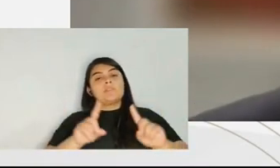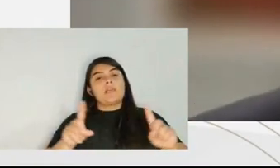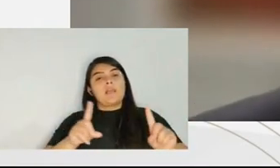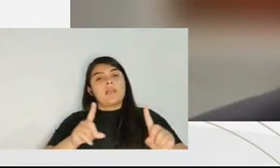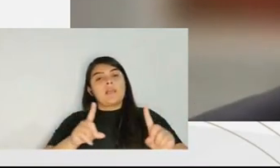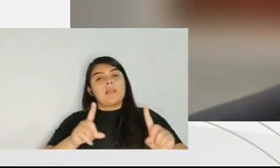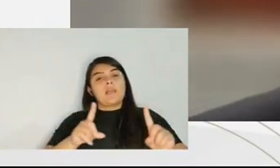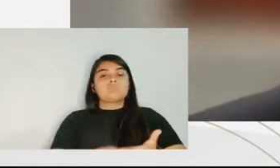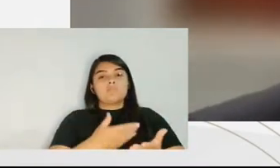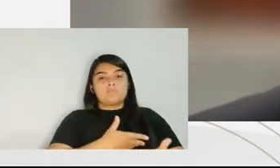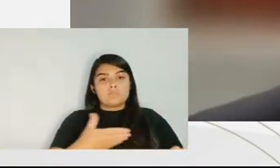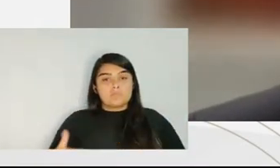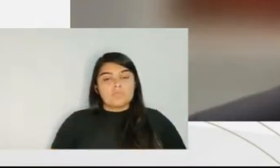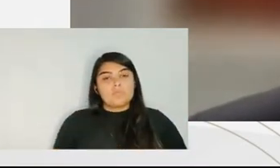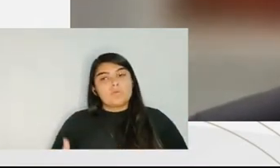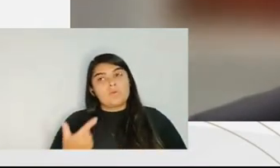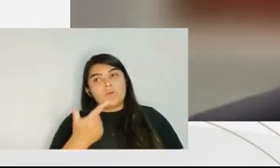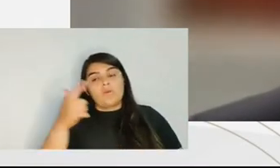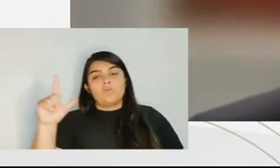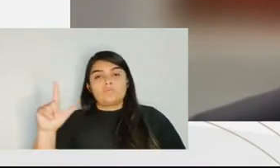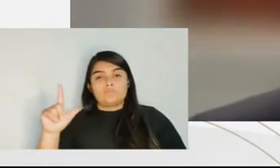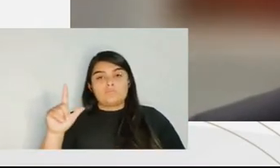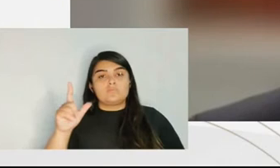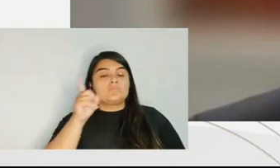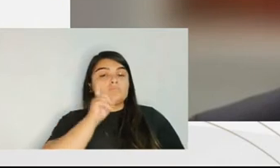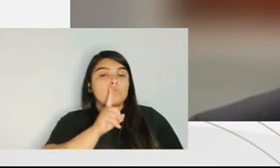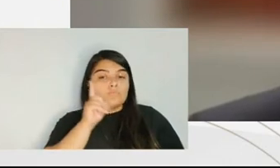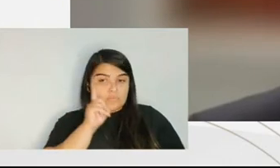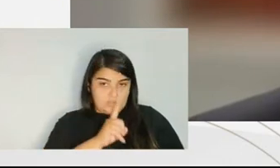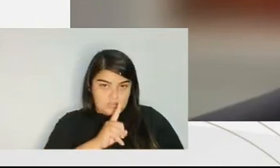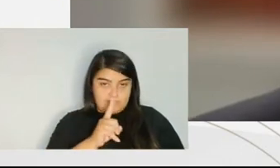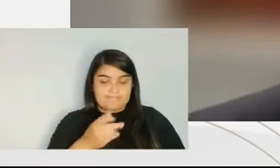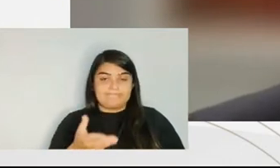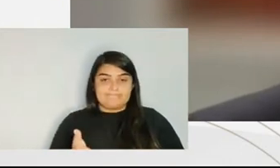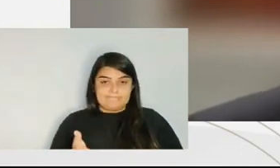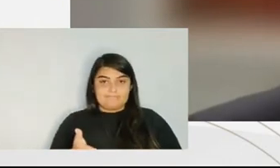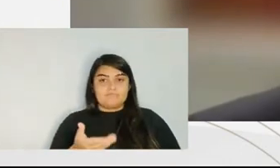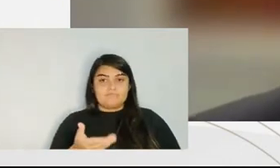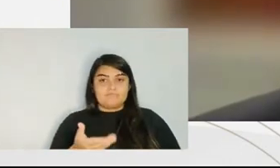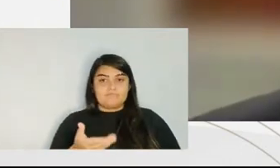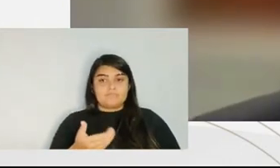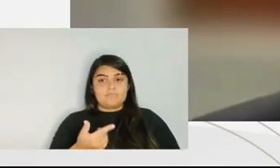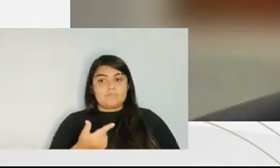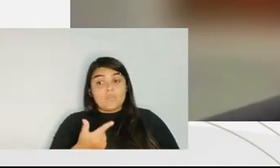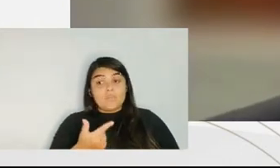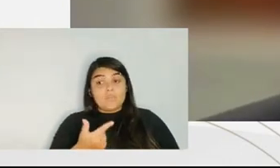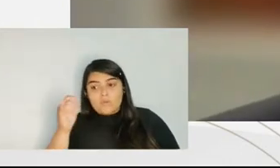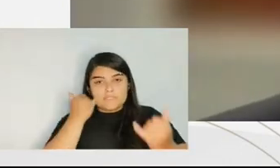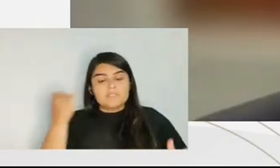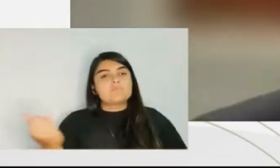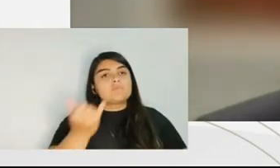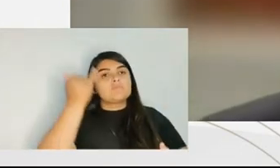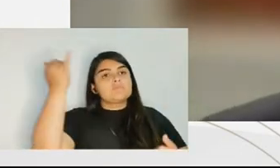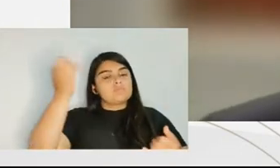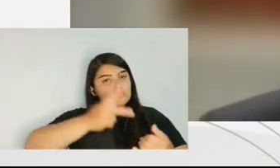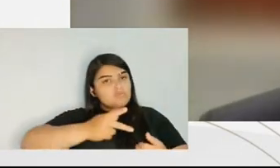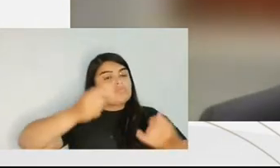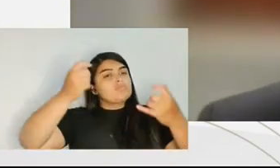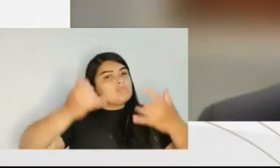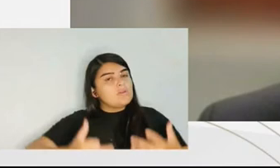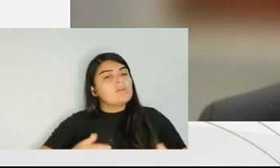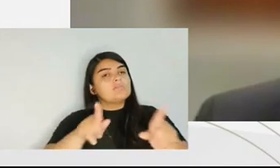there is a public test for people to join. So, it's a different way to see it, and